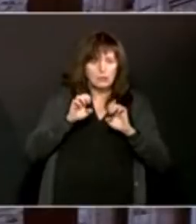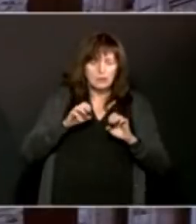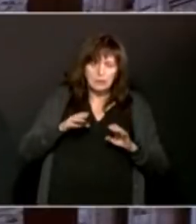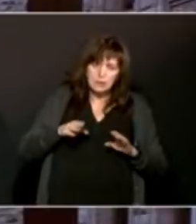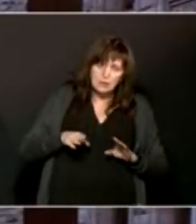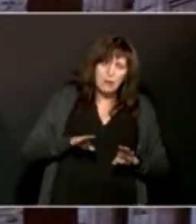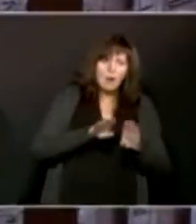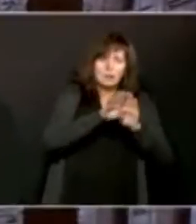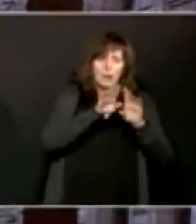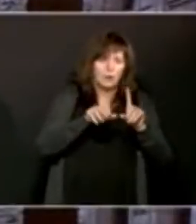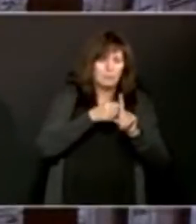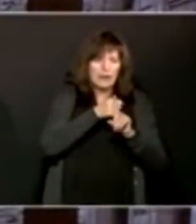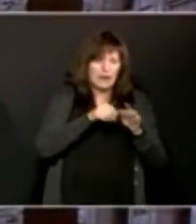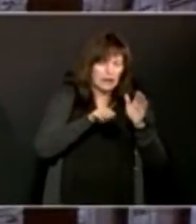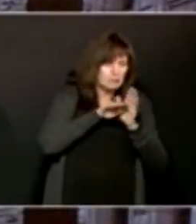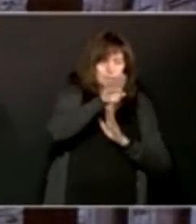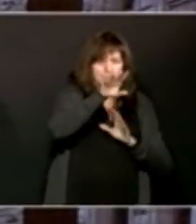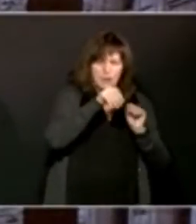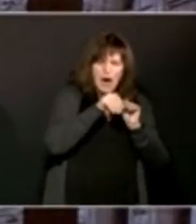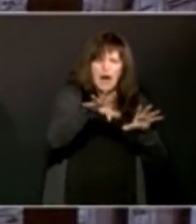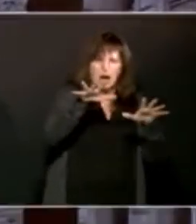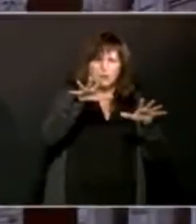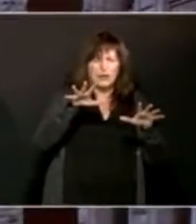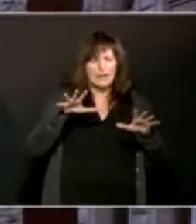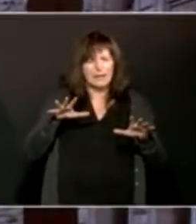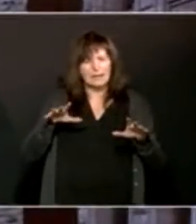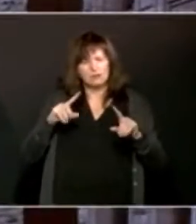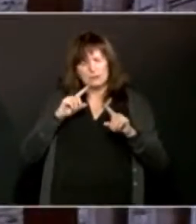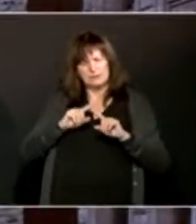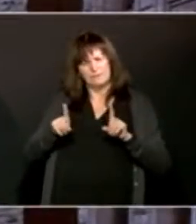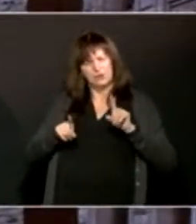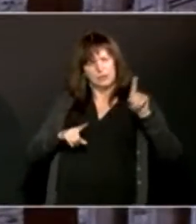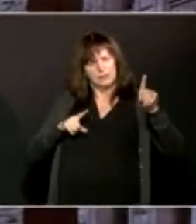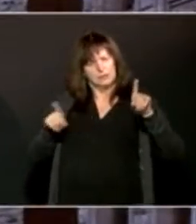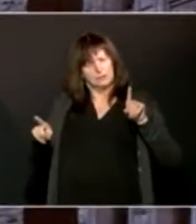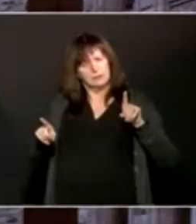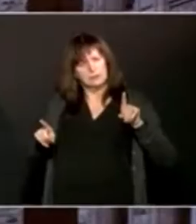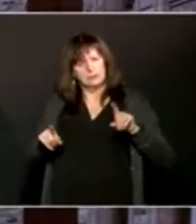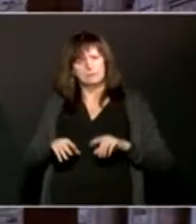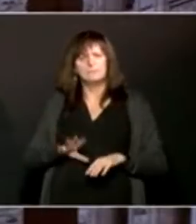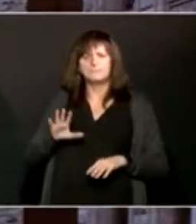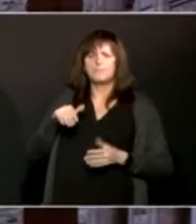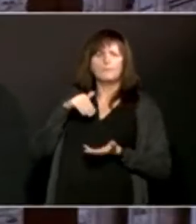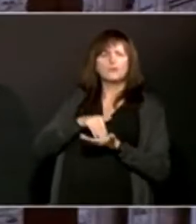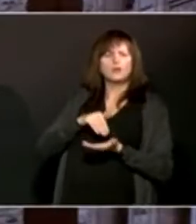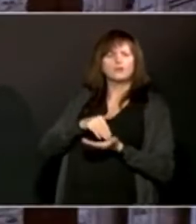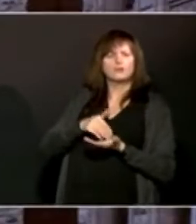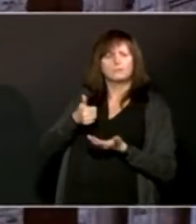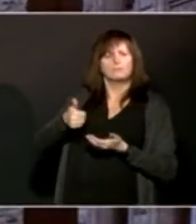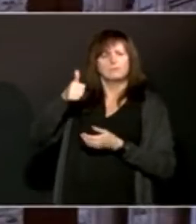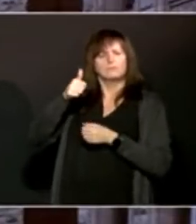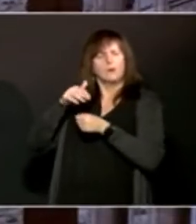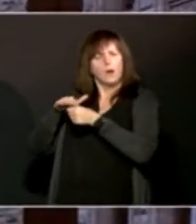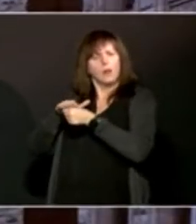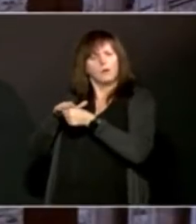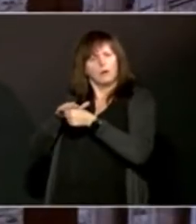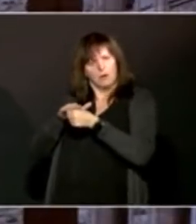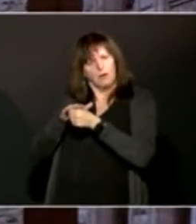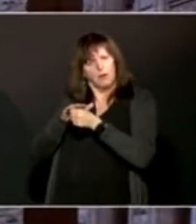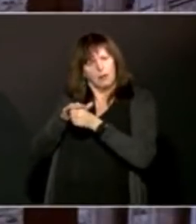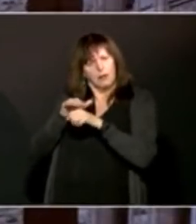jurisdictions. We ask the medical officer of health if there are specific sectors that are identified as high risk. It's always